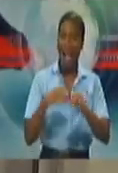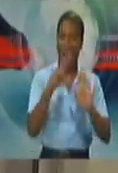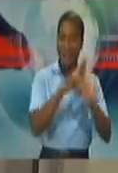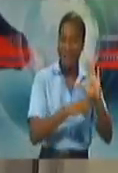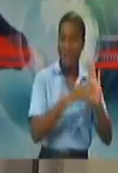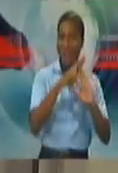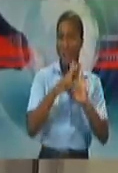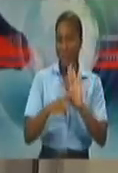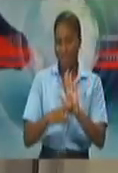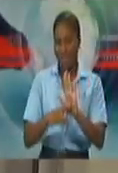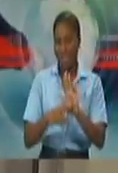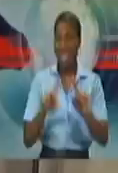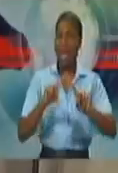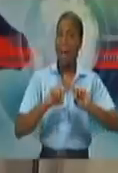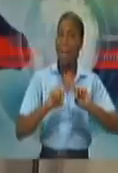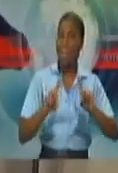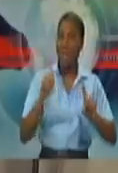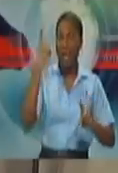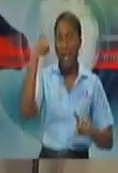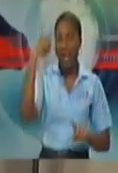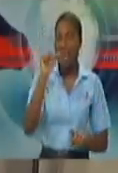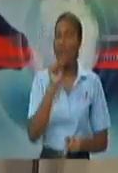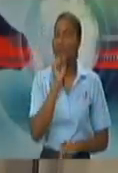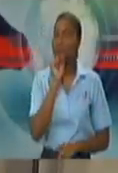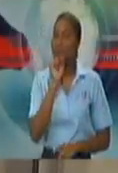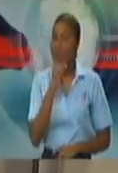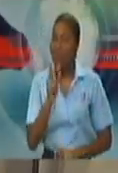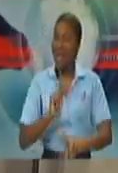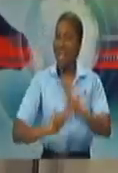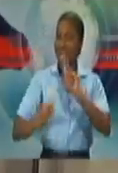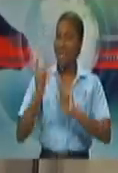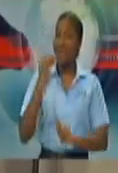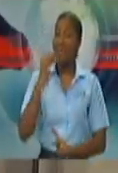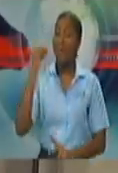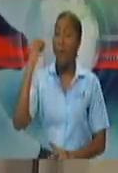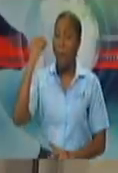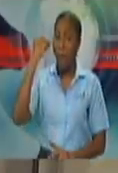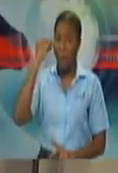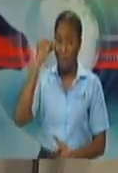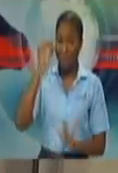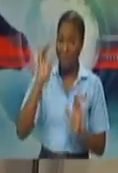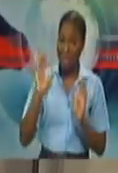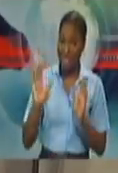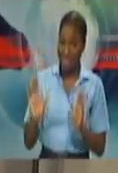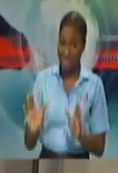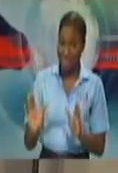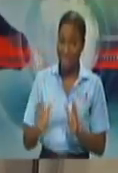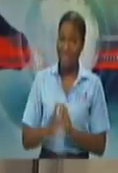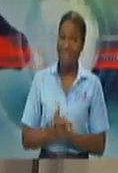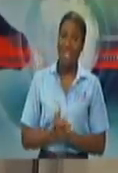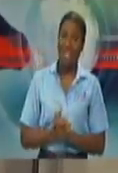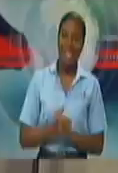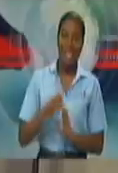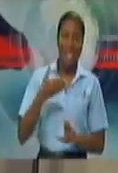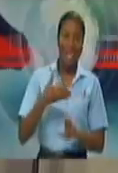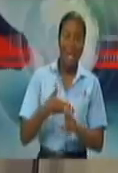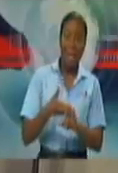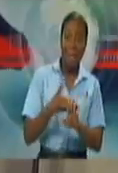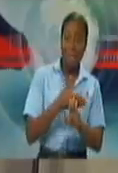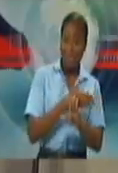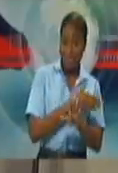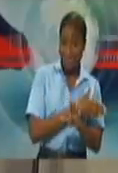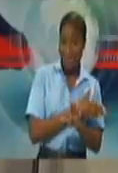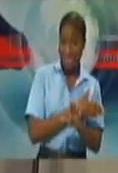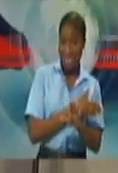from a policy perspective and then the CMO will talk about details. You would have heard me say at the Prime Minister's press